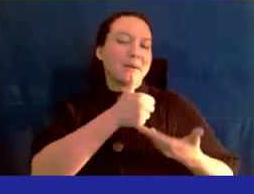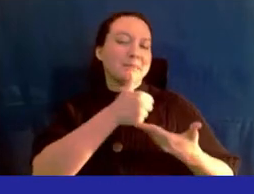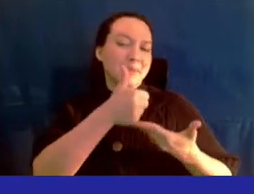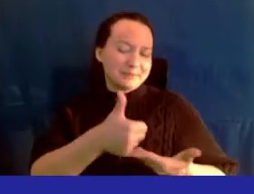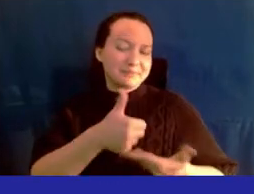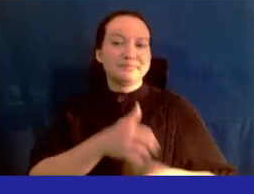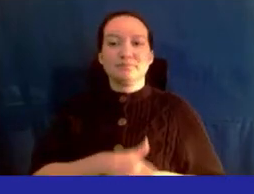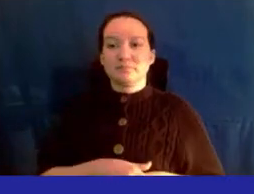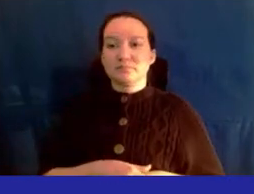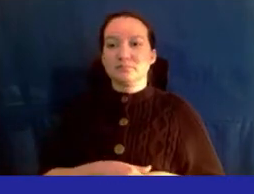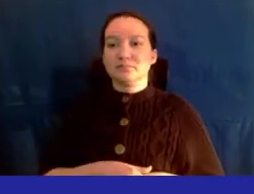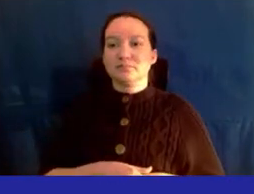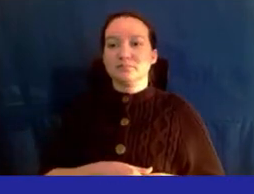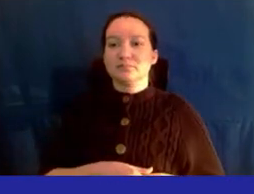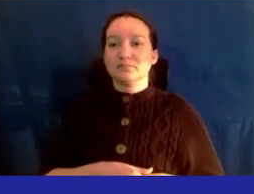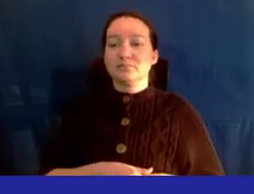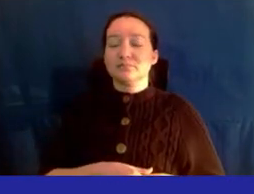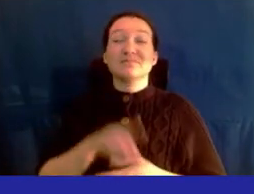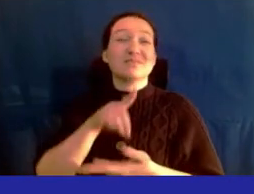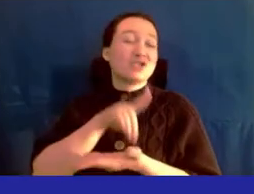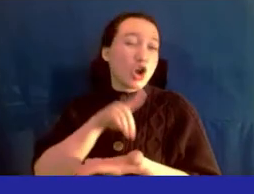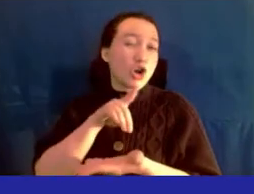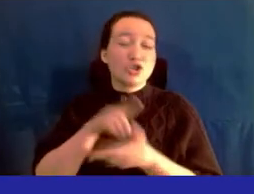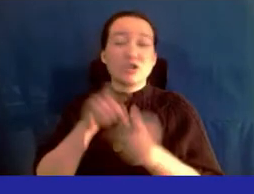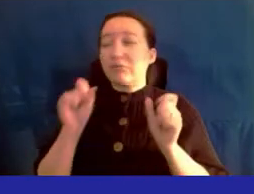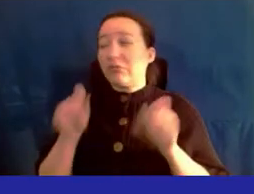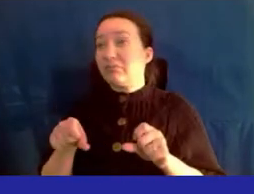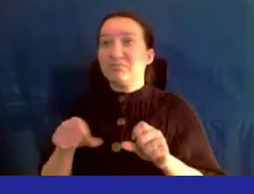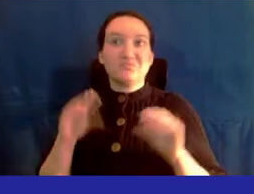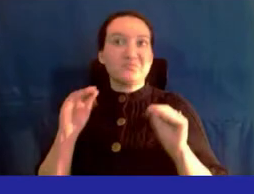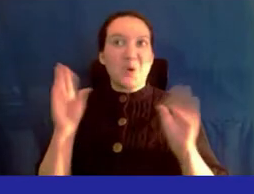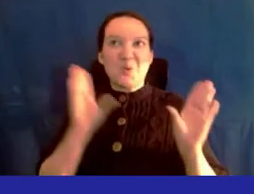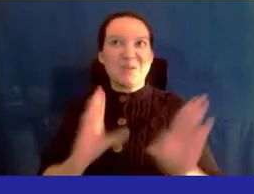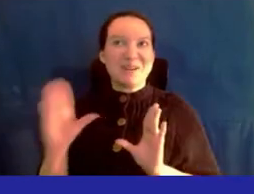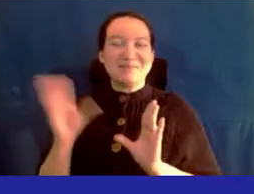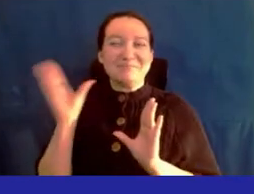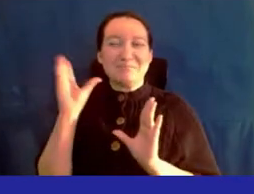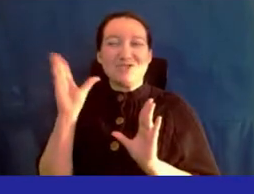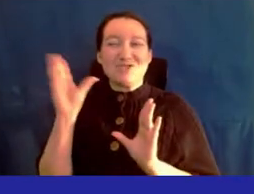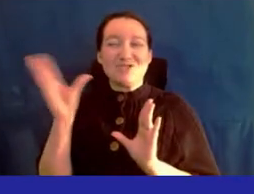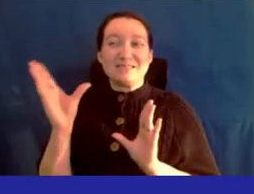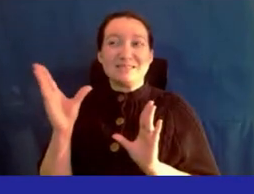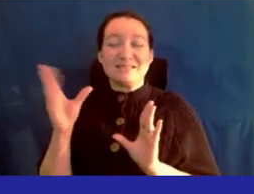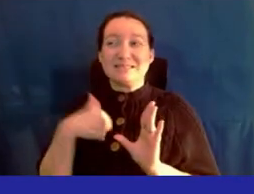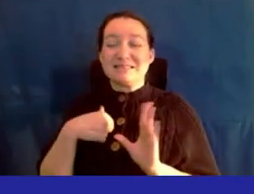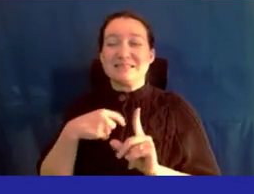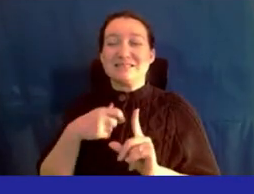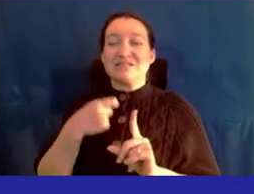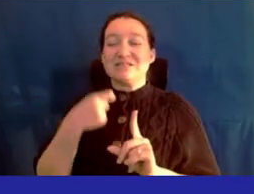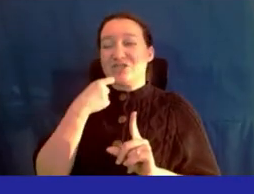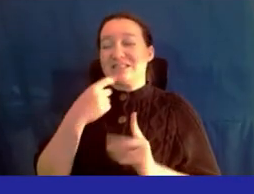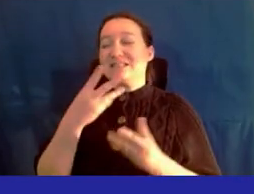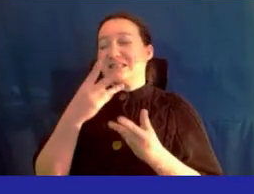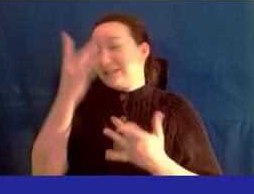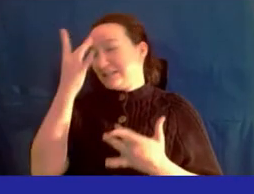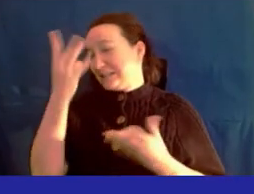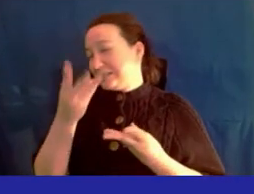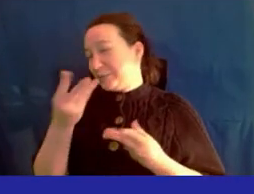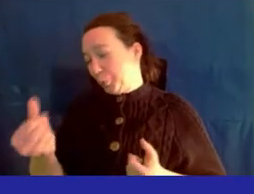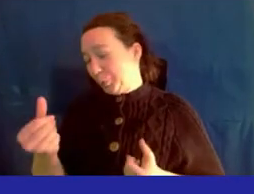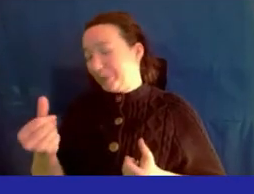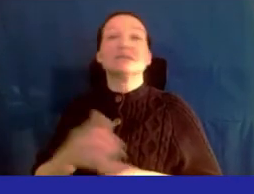with doctors. And, again, didn't have a prepared speech. I was getting over my flu, but I'm glad to be here